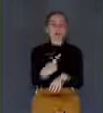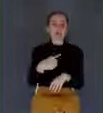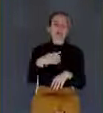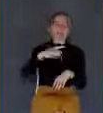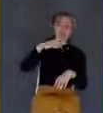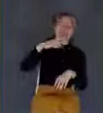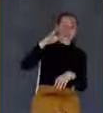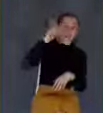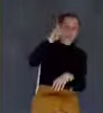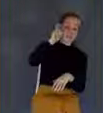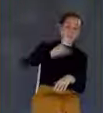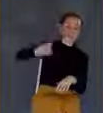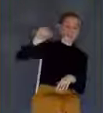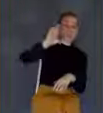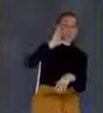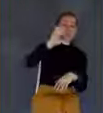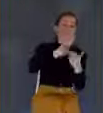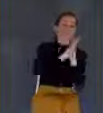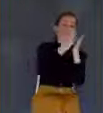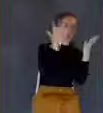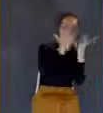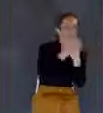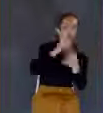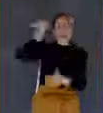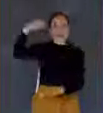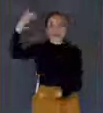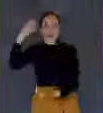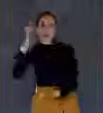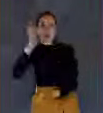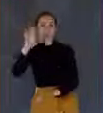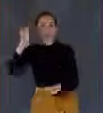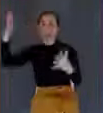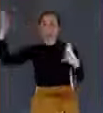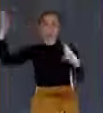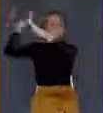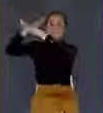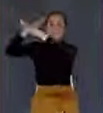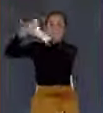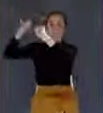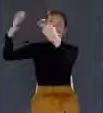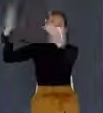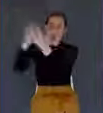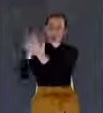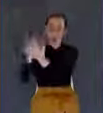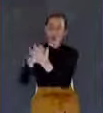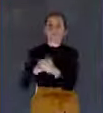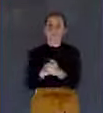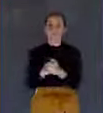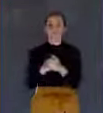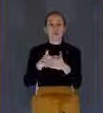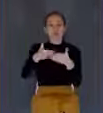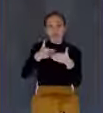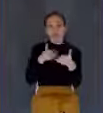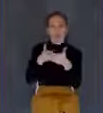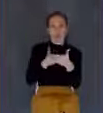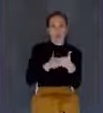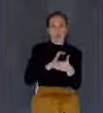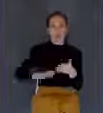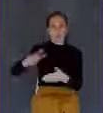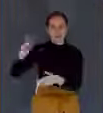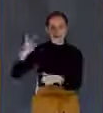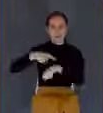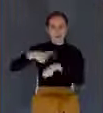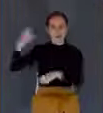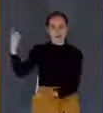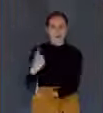shall not give her light. Just prior to the second coming of Christ, there will be a blackout